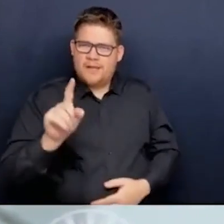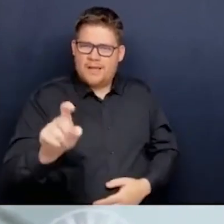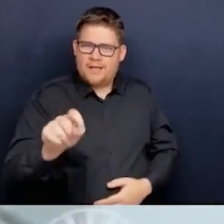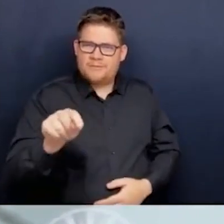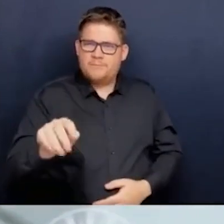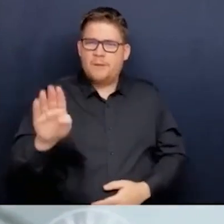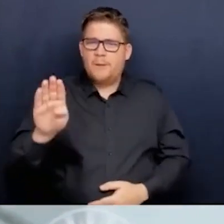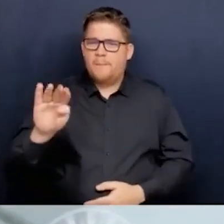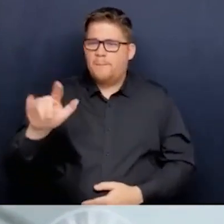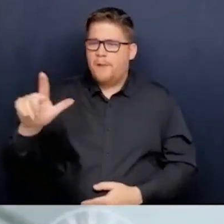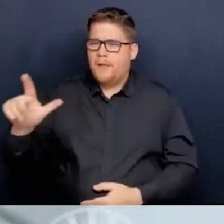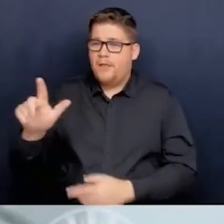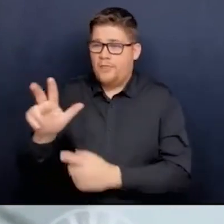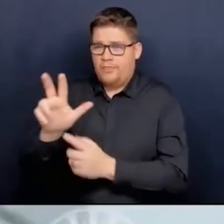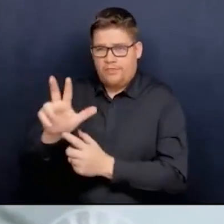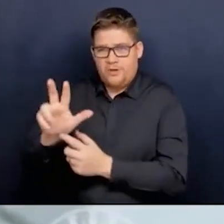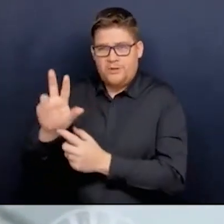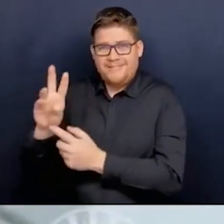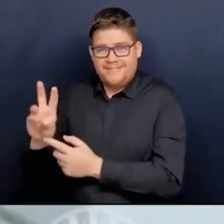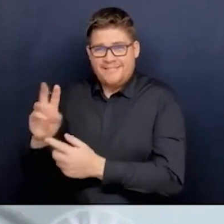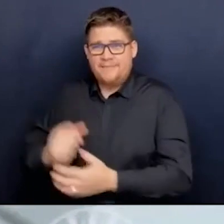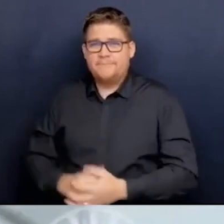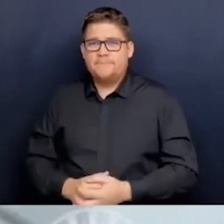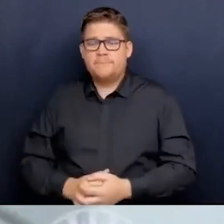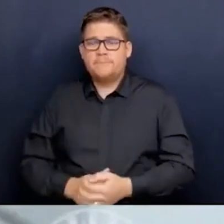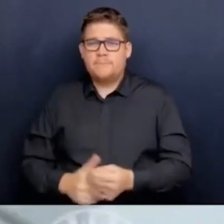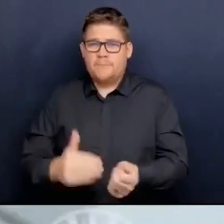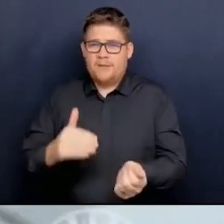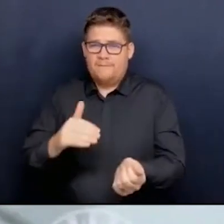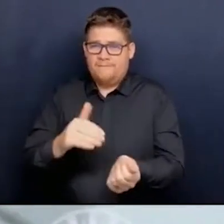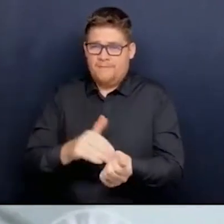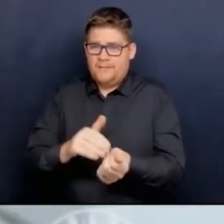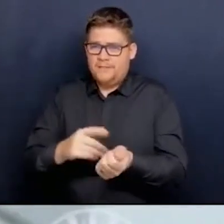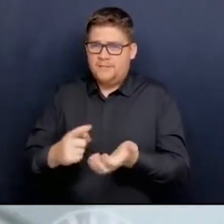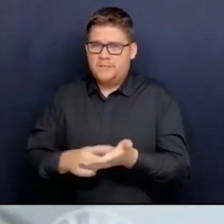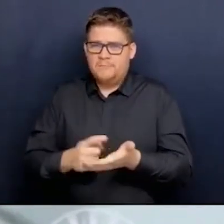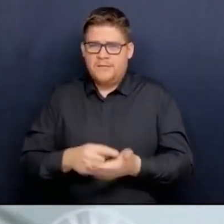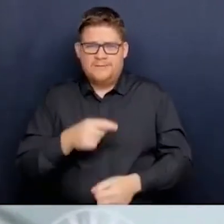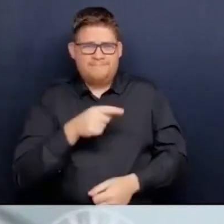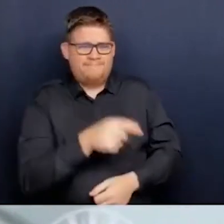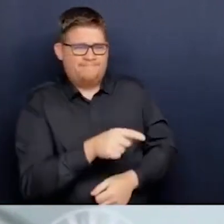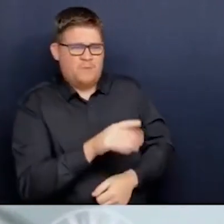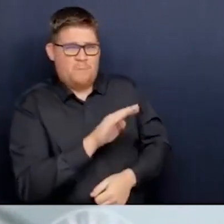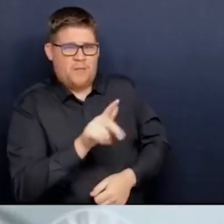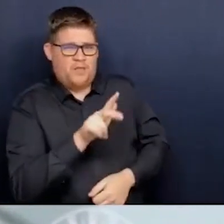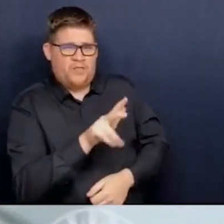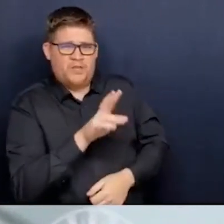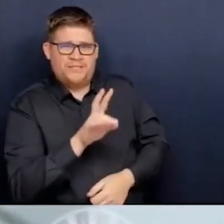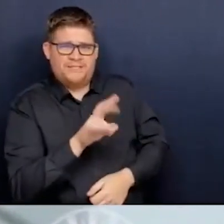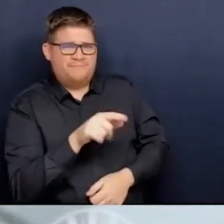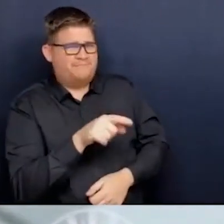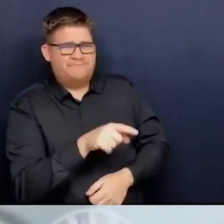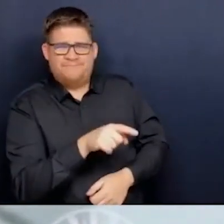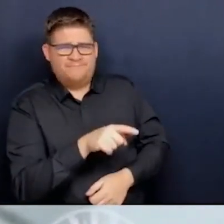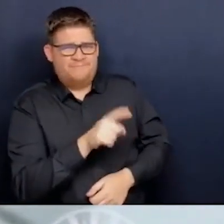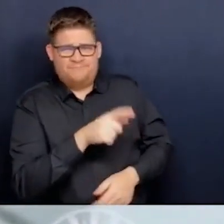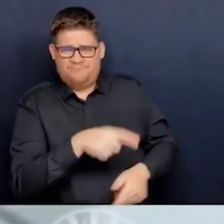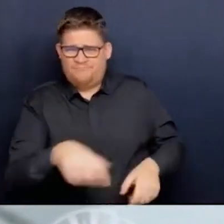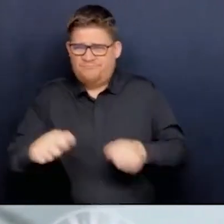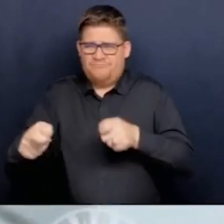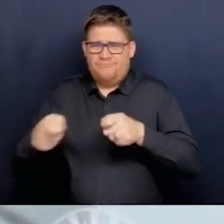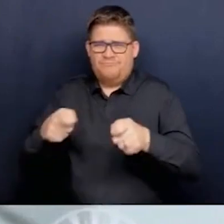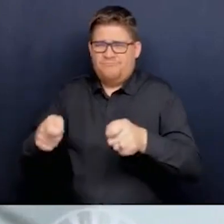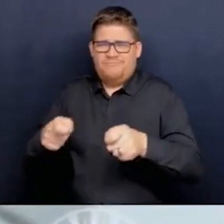some physicians have expressed concerns about what they say is government overreach. So they've expressed concerns about